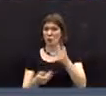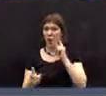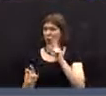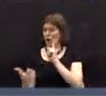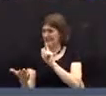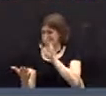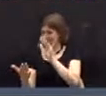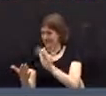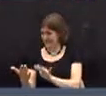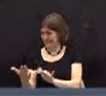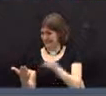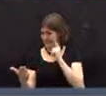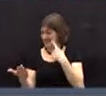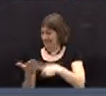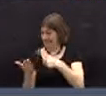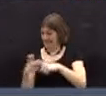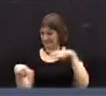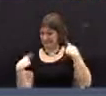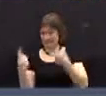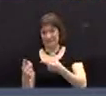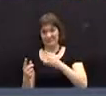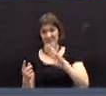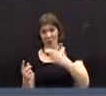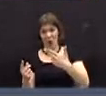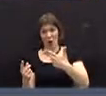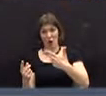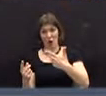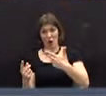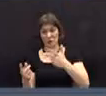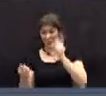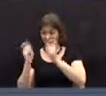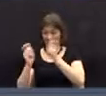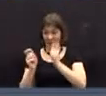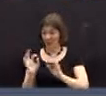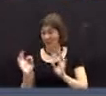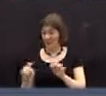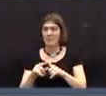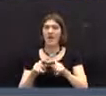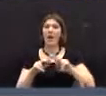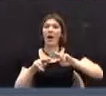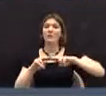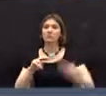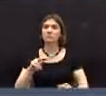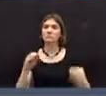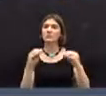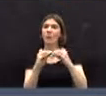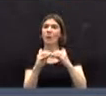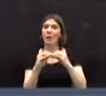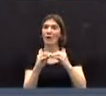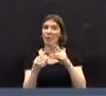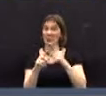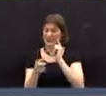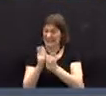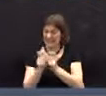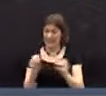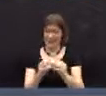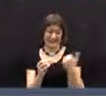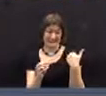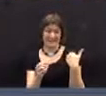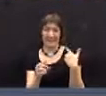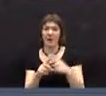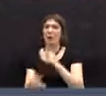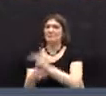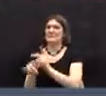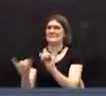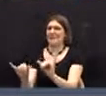out in the past several months, including the modifications in the last several weeks, would be